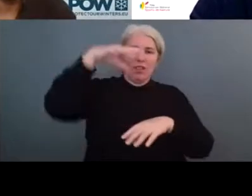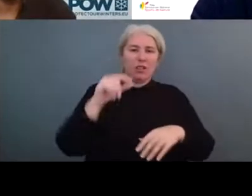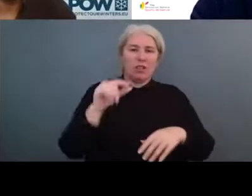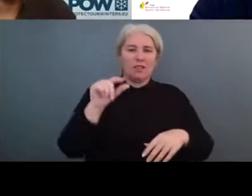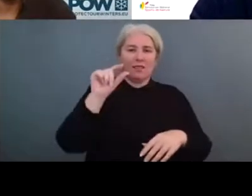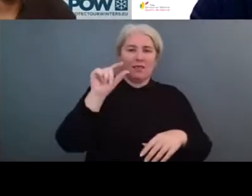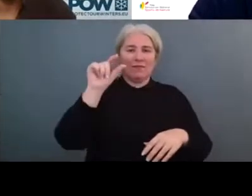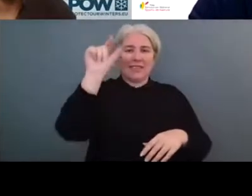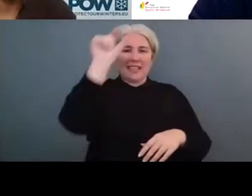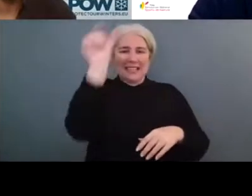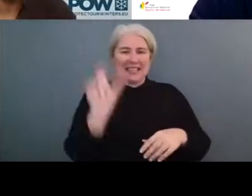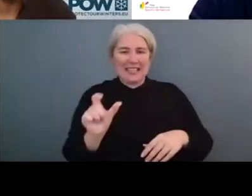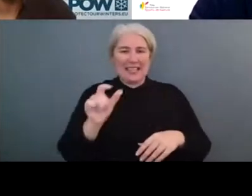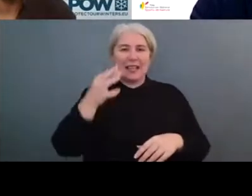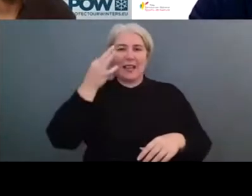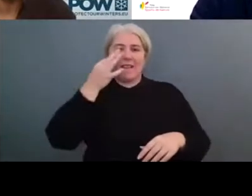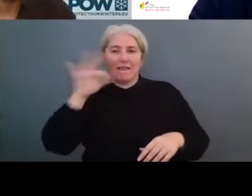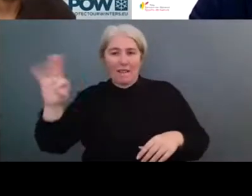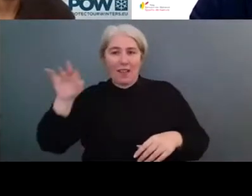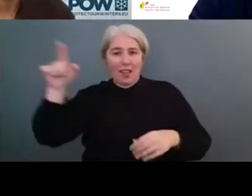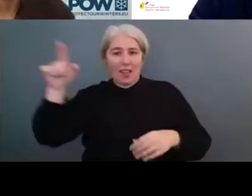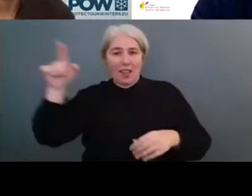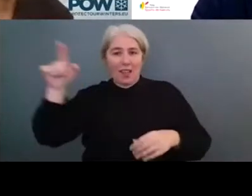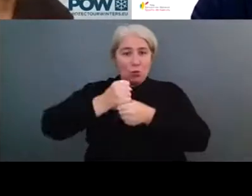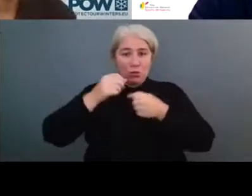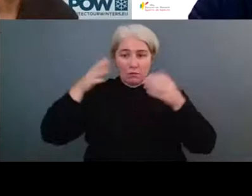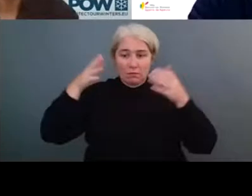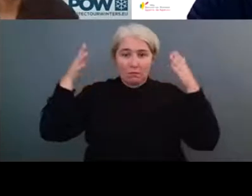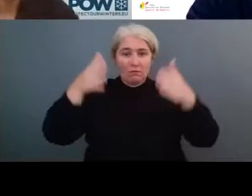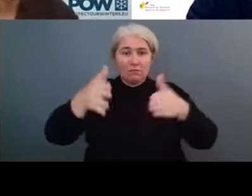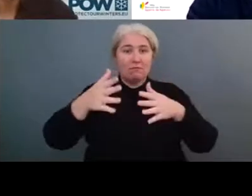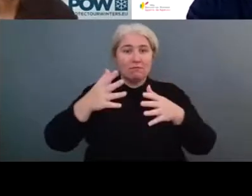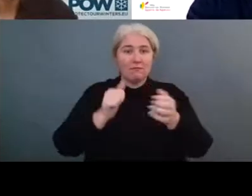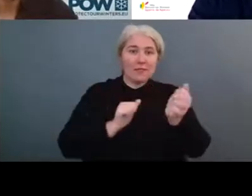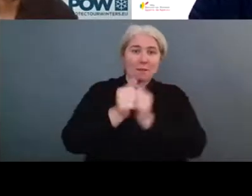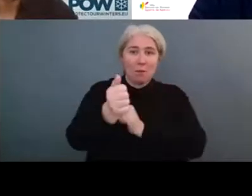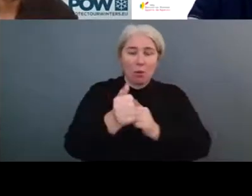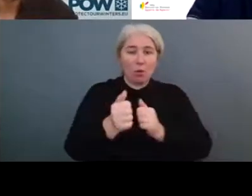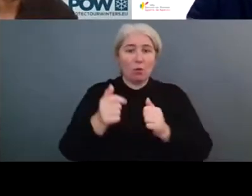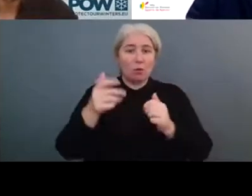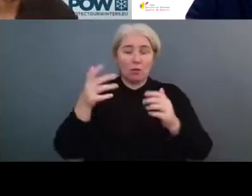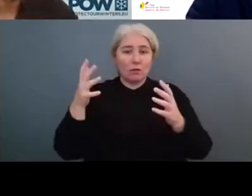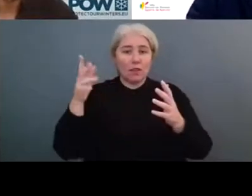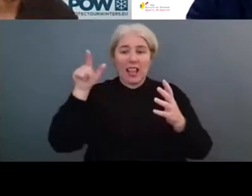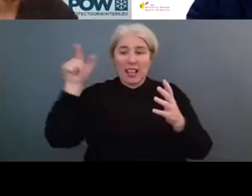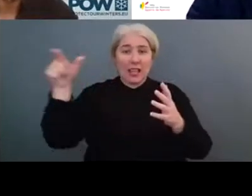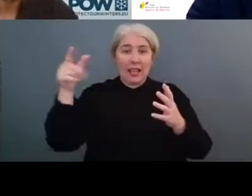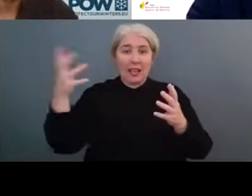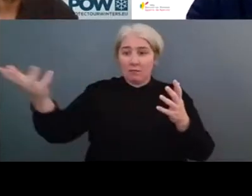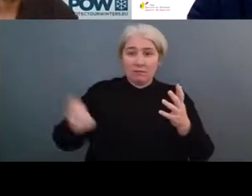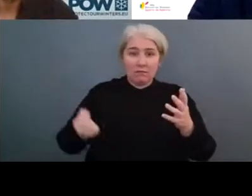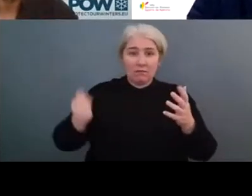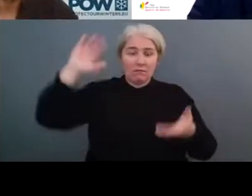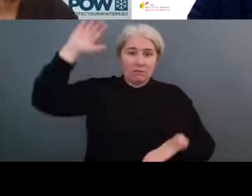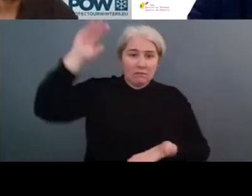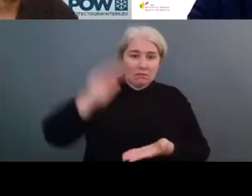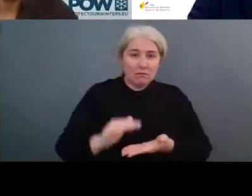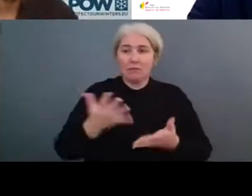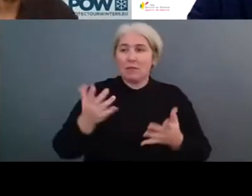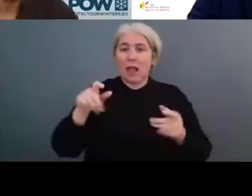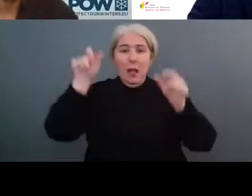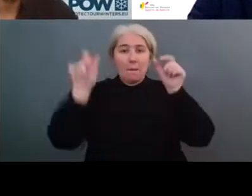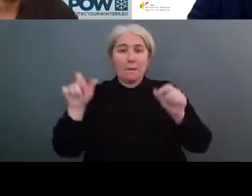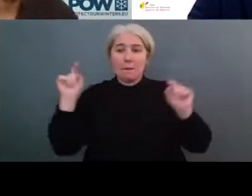a direct or indirect impact on their professional activity. So global warming impacts on visitors, places, and the